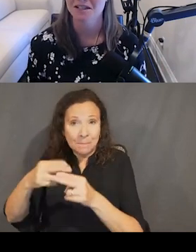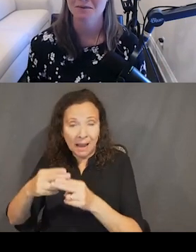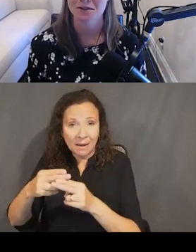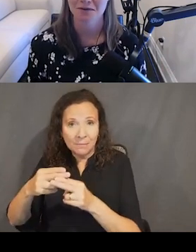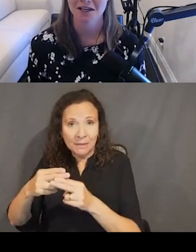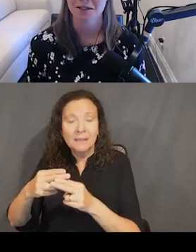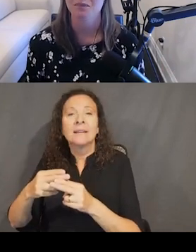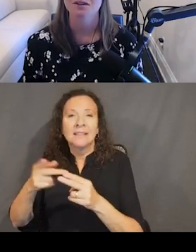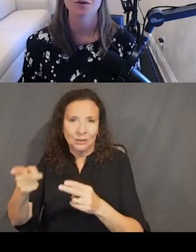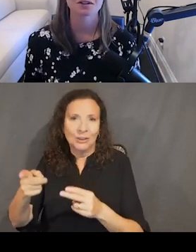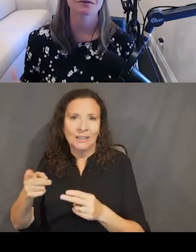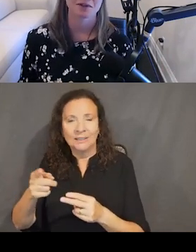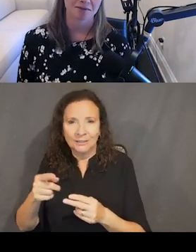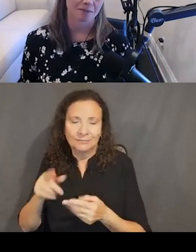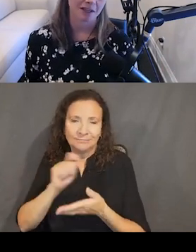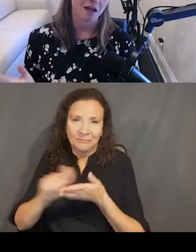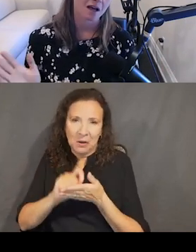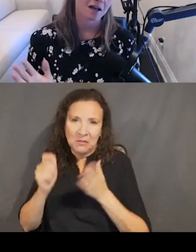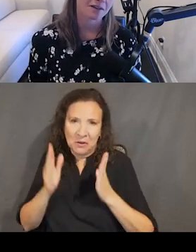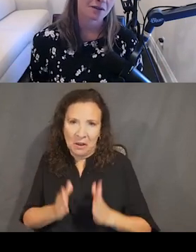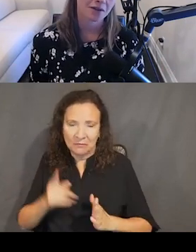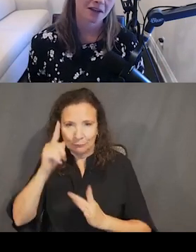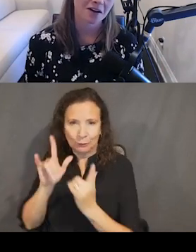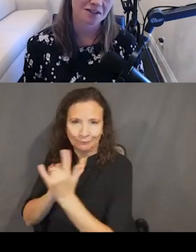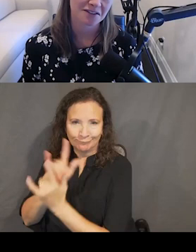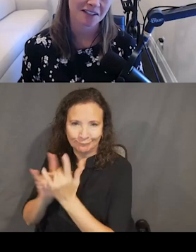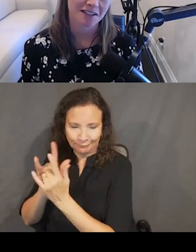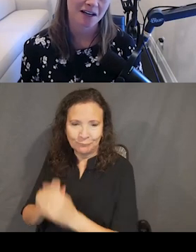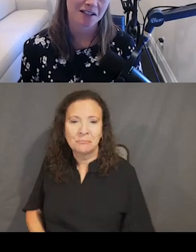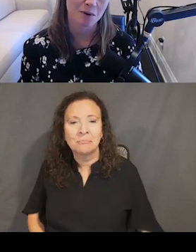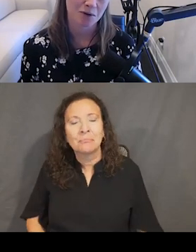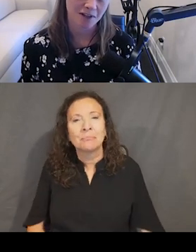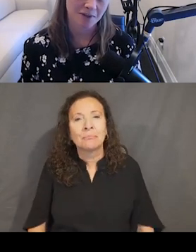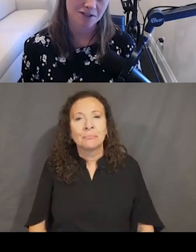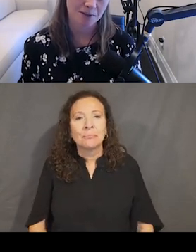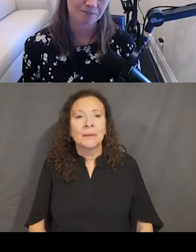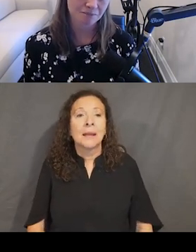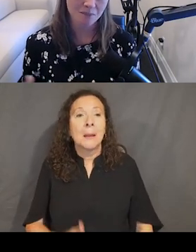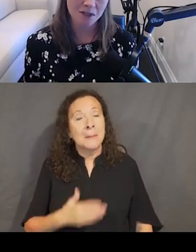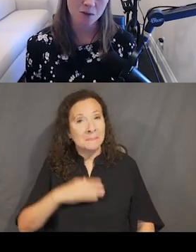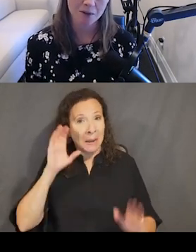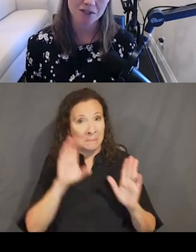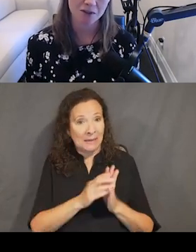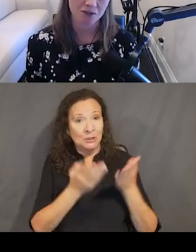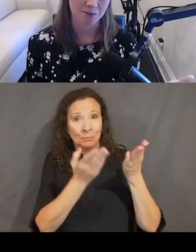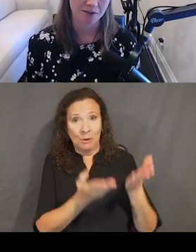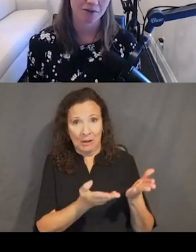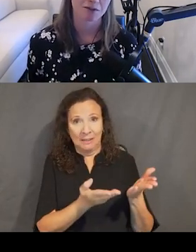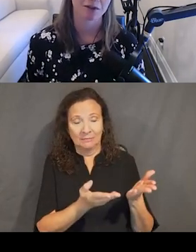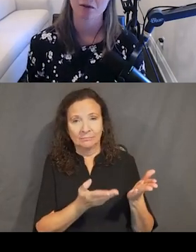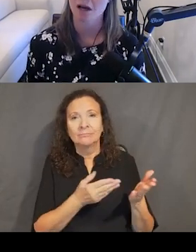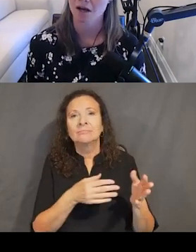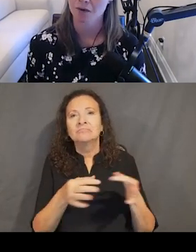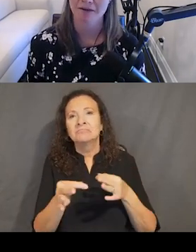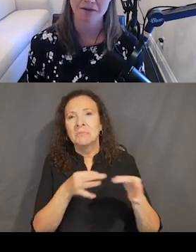accessibility certification. So those are different ways to find me. The other thing on screen is my profile picture. So maybe a short description